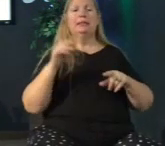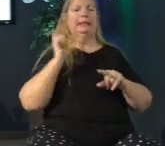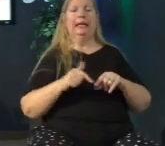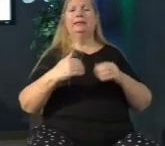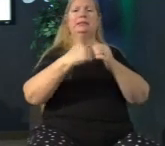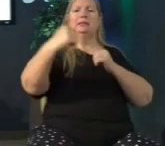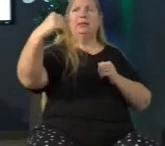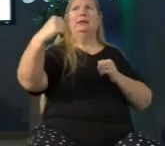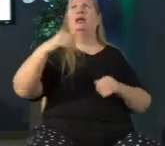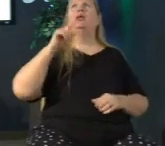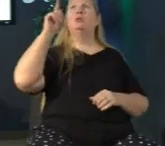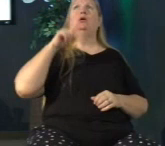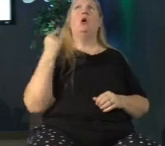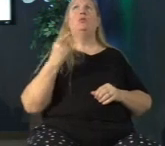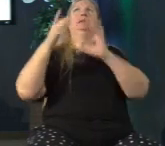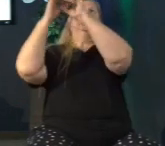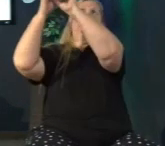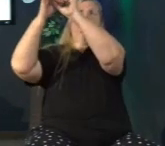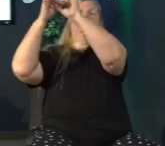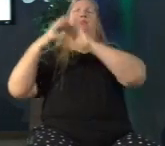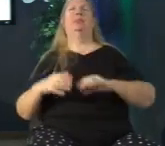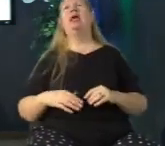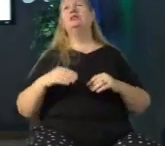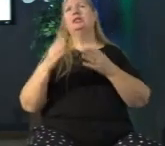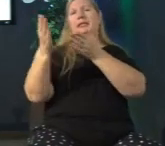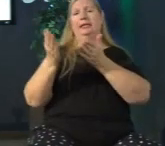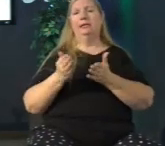that in and of itself should provide us comfort